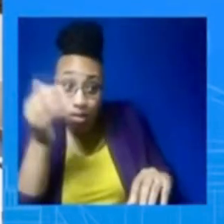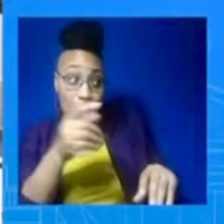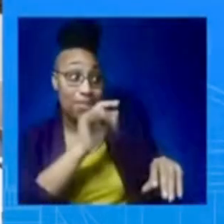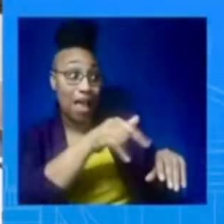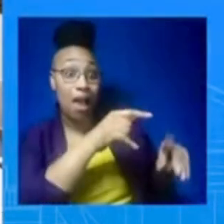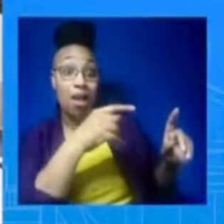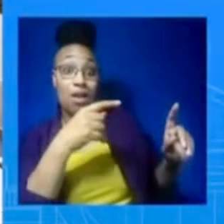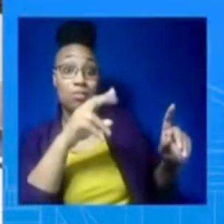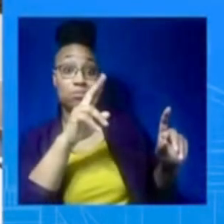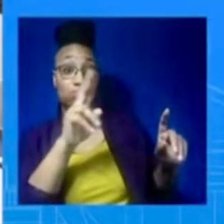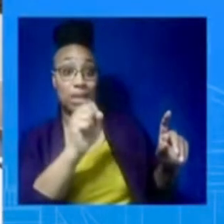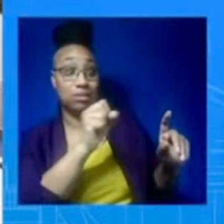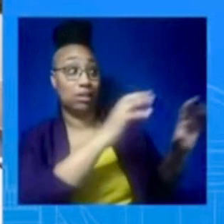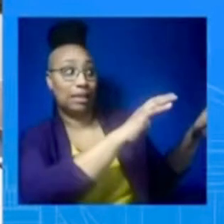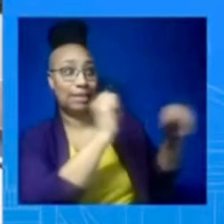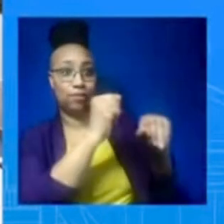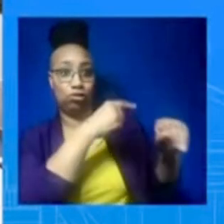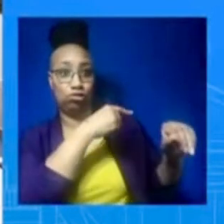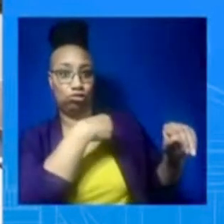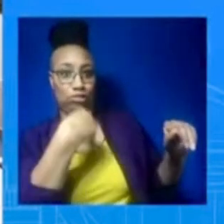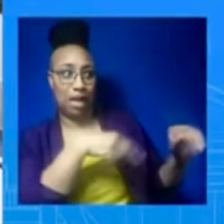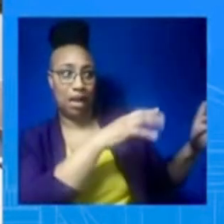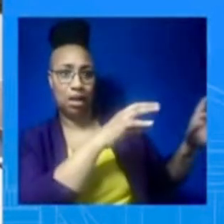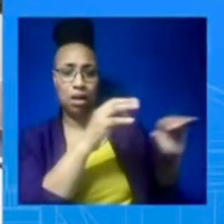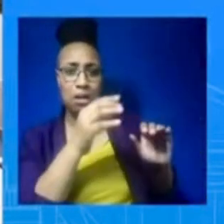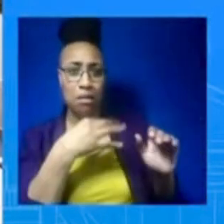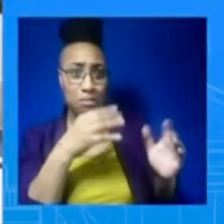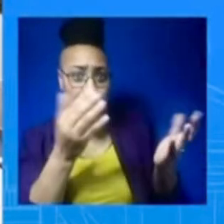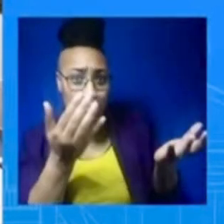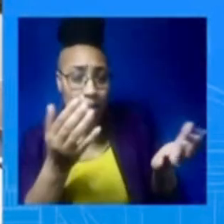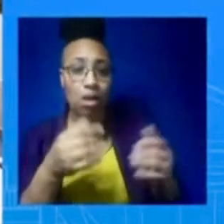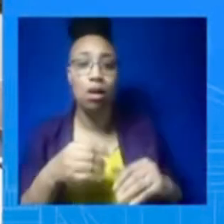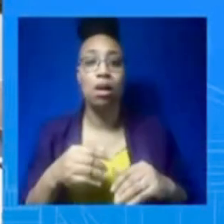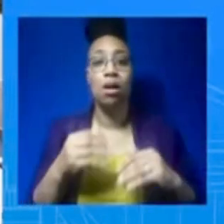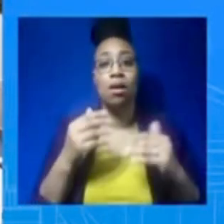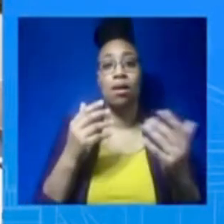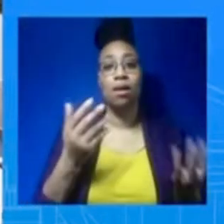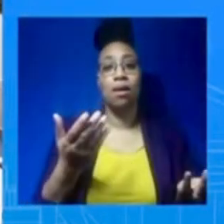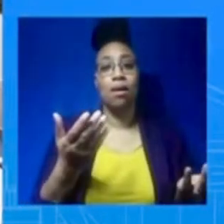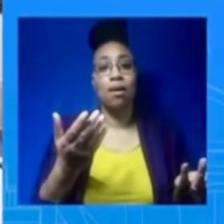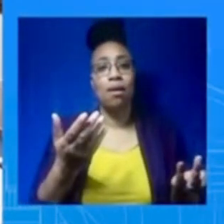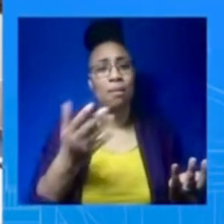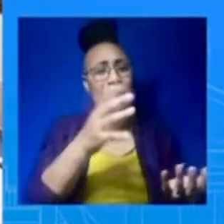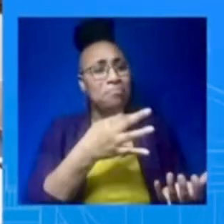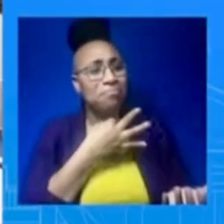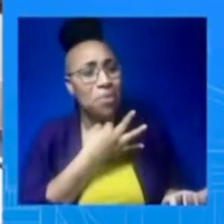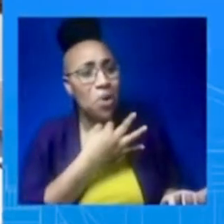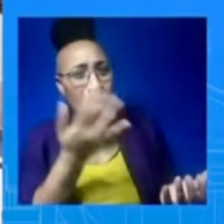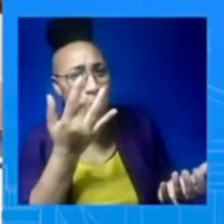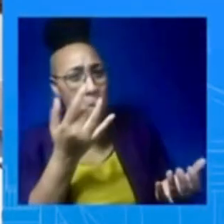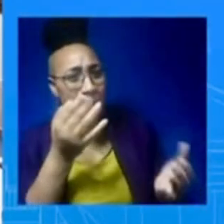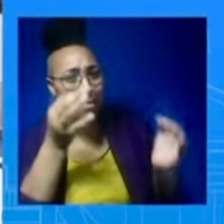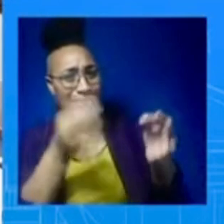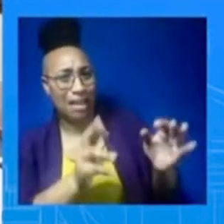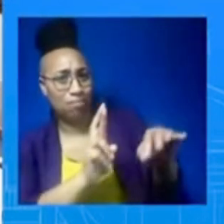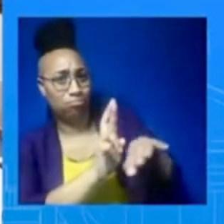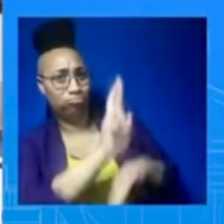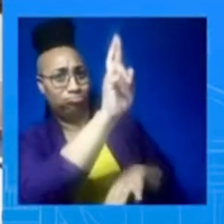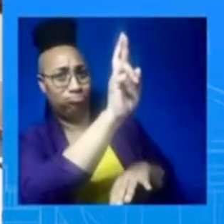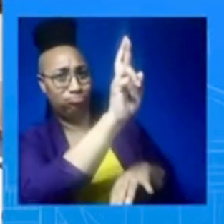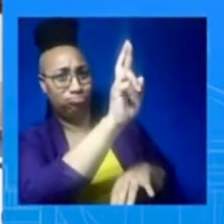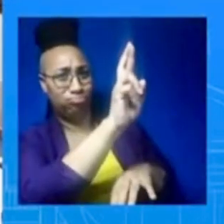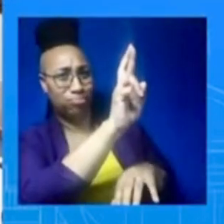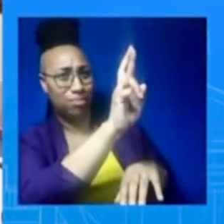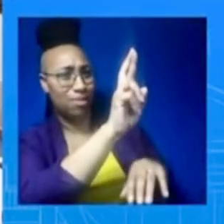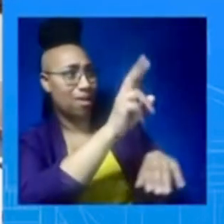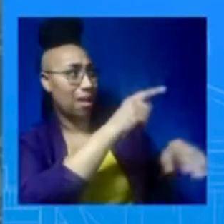not make an active decision to shoot it in the 12 miles or the miles off the west coast as well? Why not shoot it before it was over U.S.